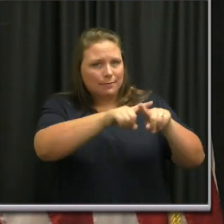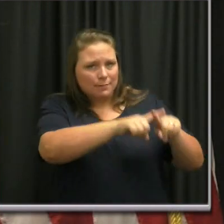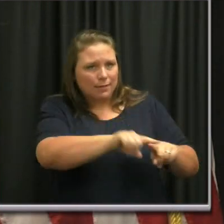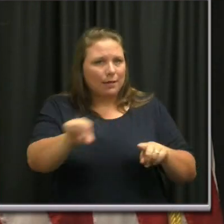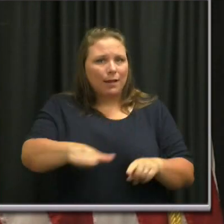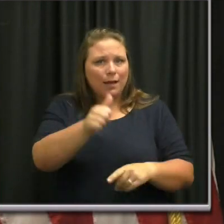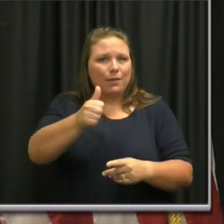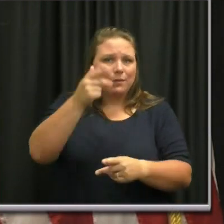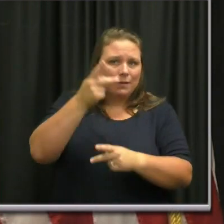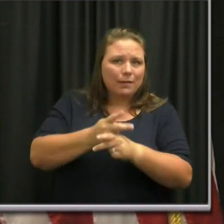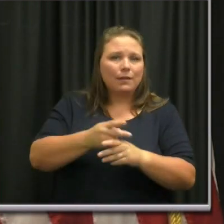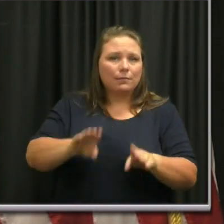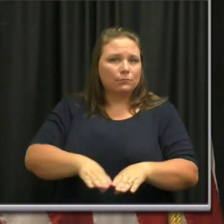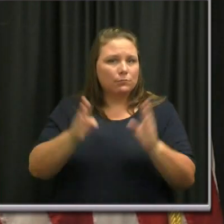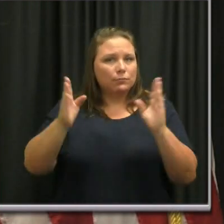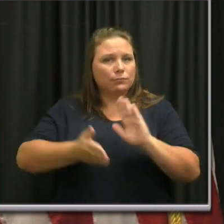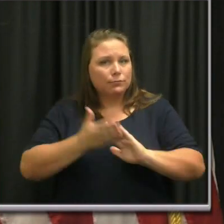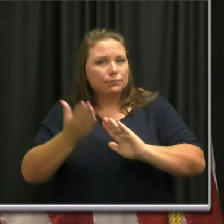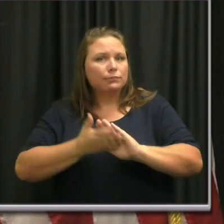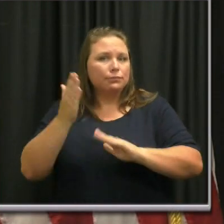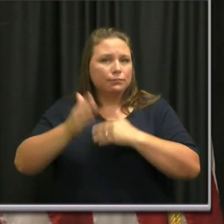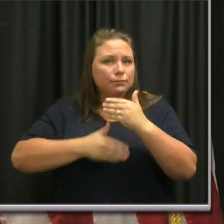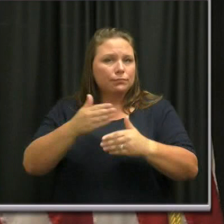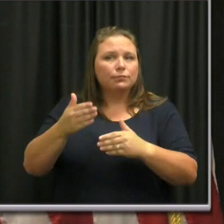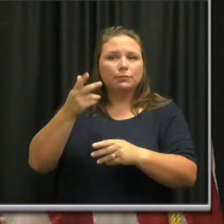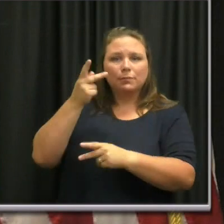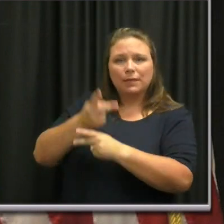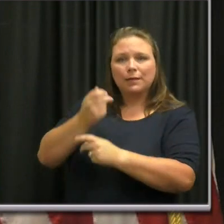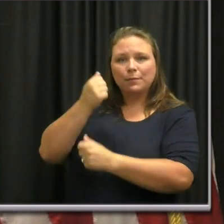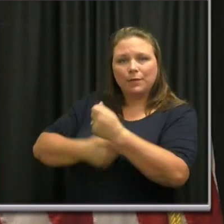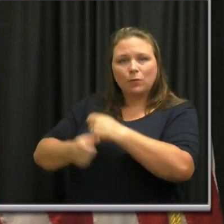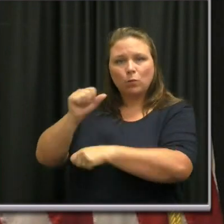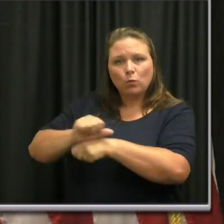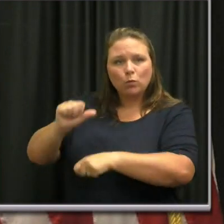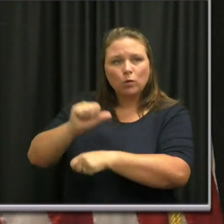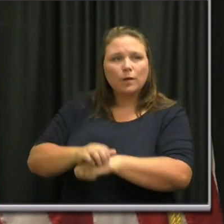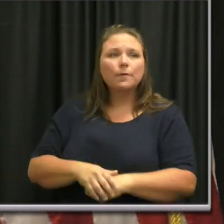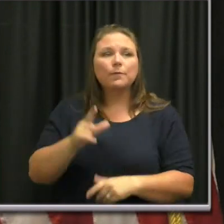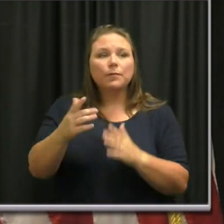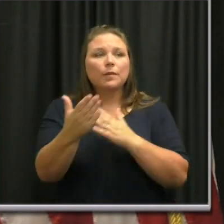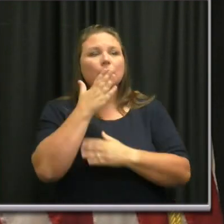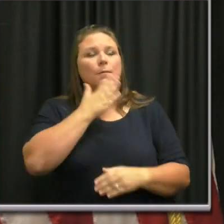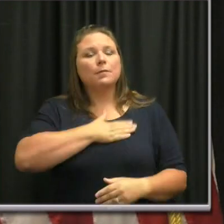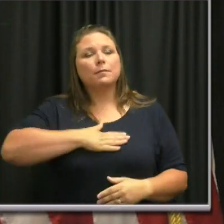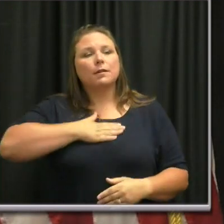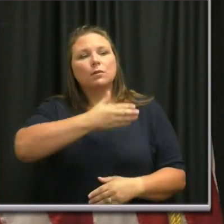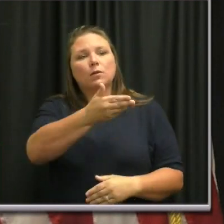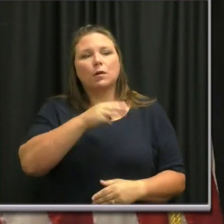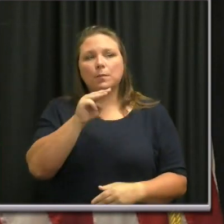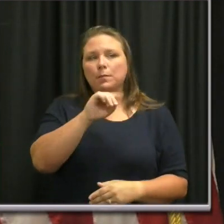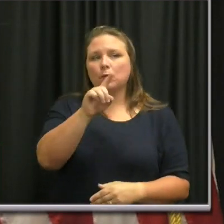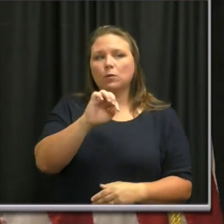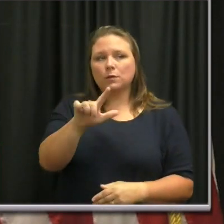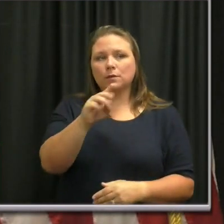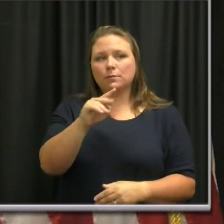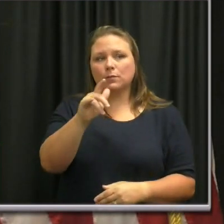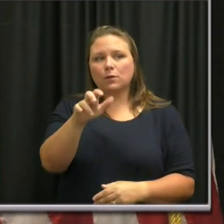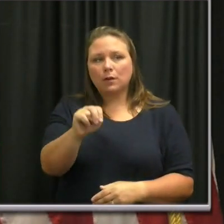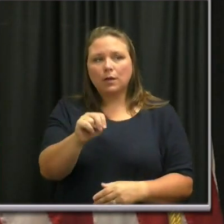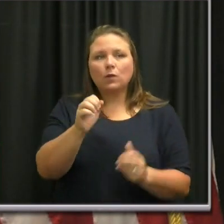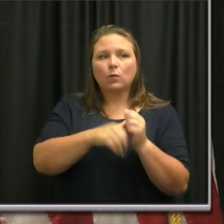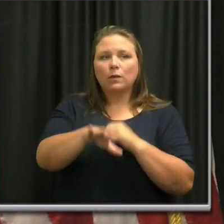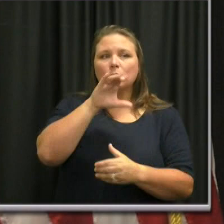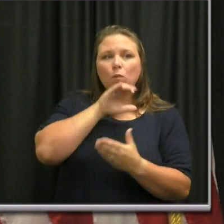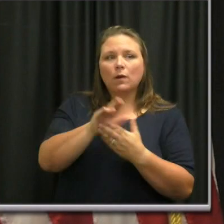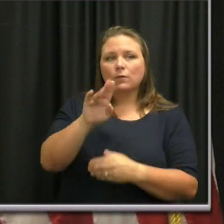them keep their doors open and their staff employed. Now this morning it's my pleasure to welcome Moselle Martin who with his wife